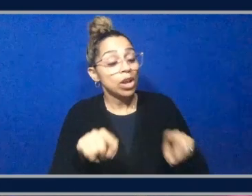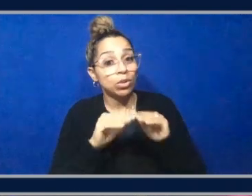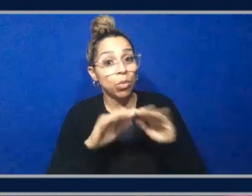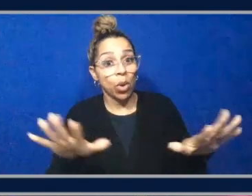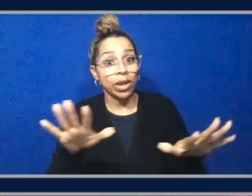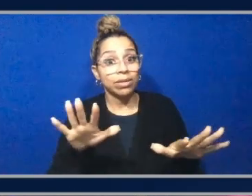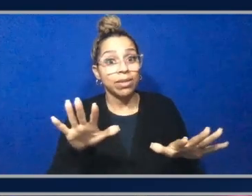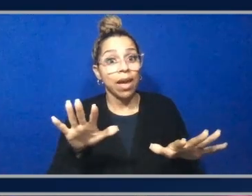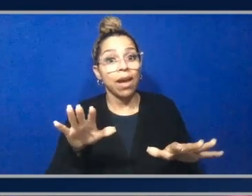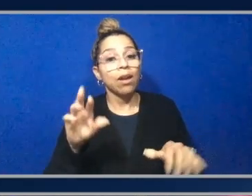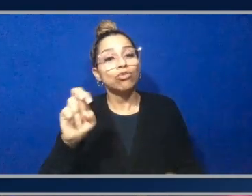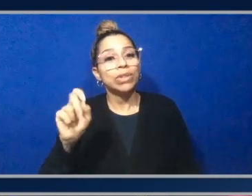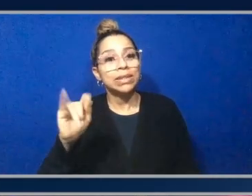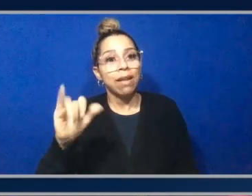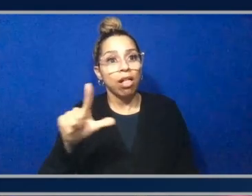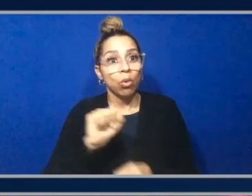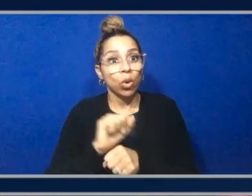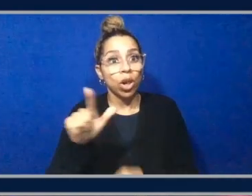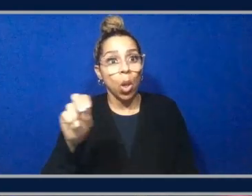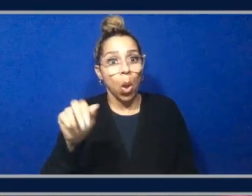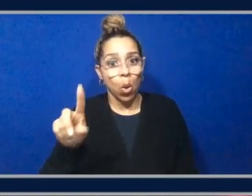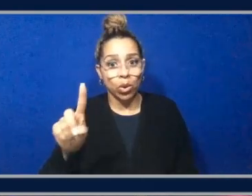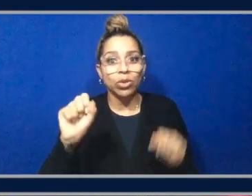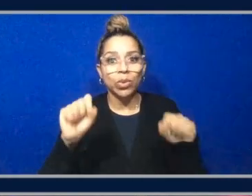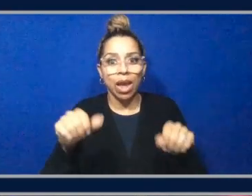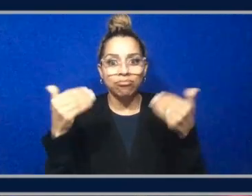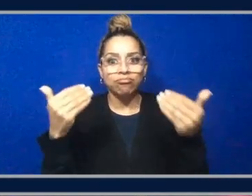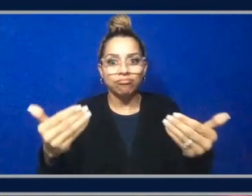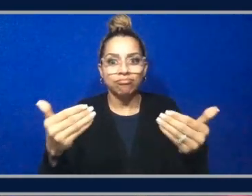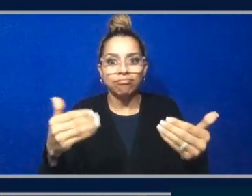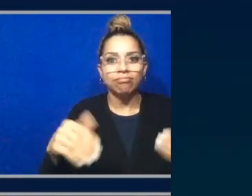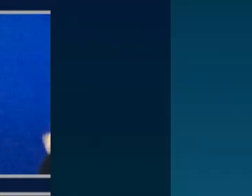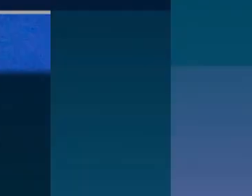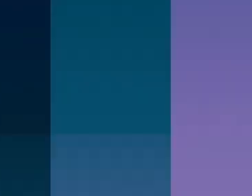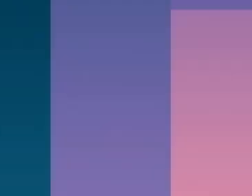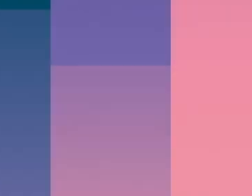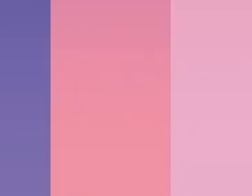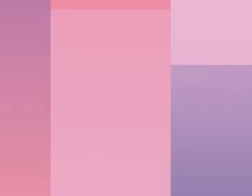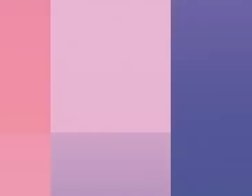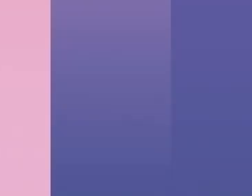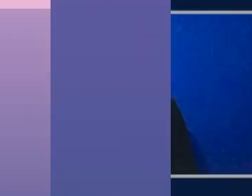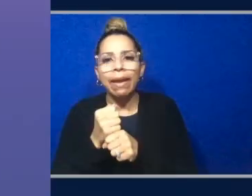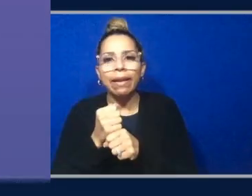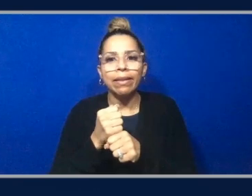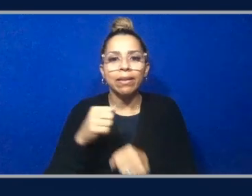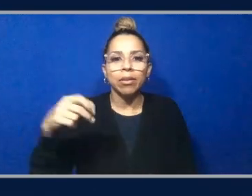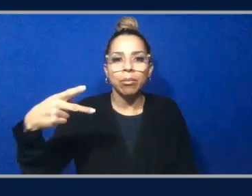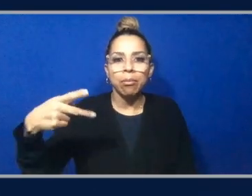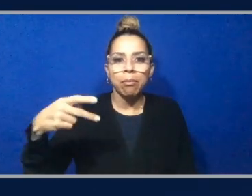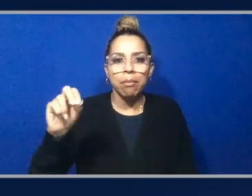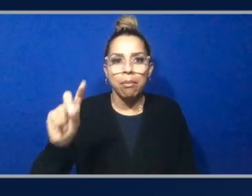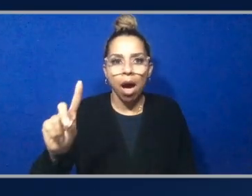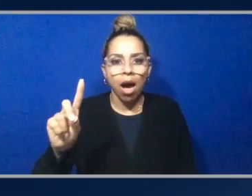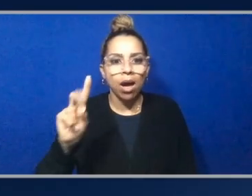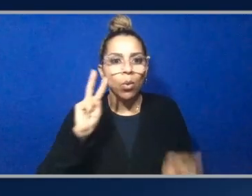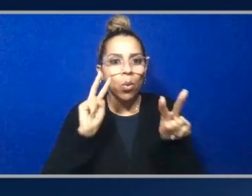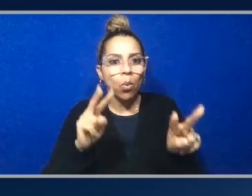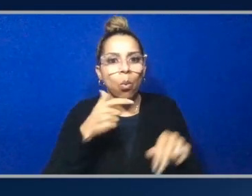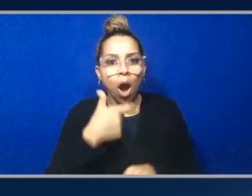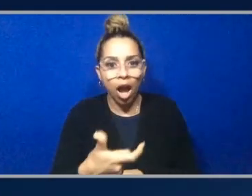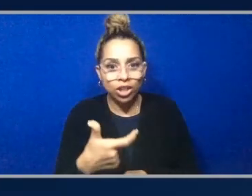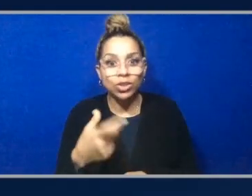scratch, you do like a kubectl get pods watch, and you could see the nodes that you didn't specify at all starting to show up out of nowhere,